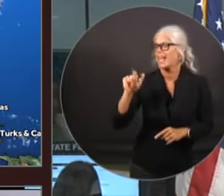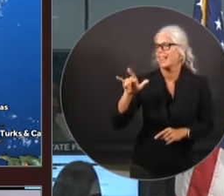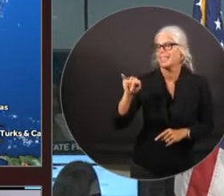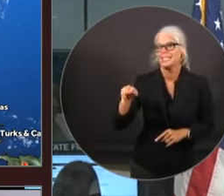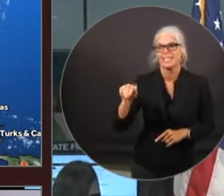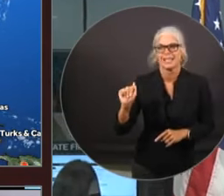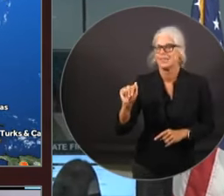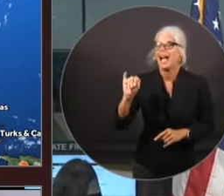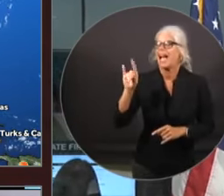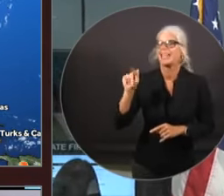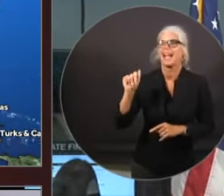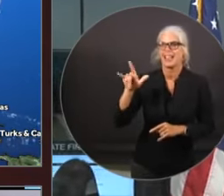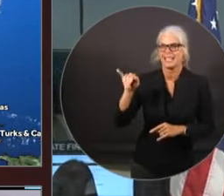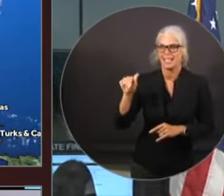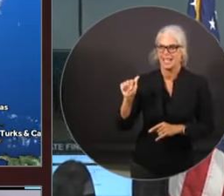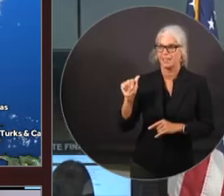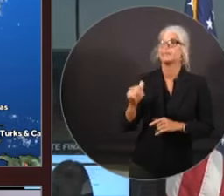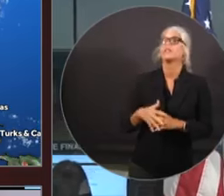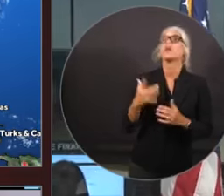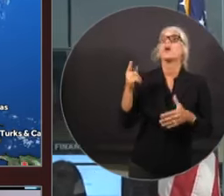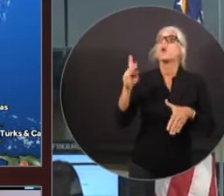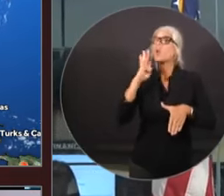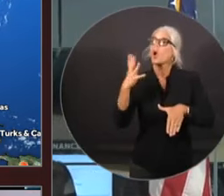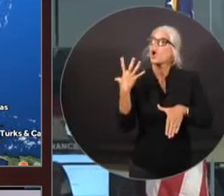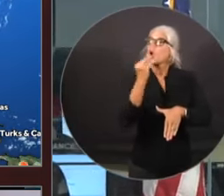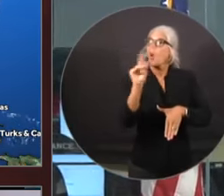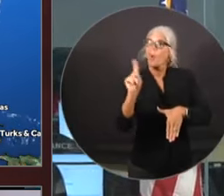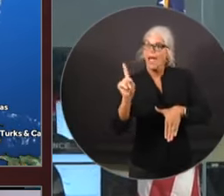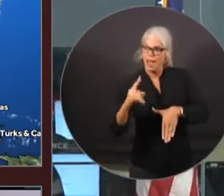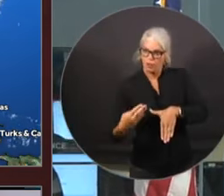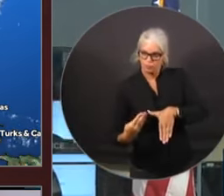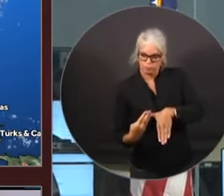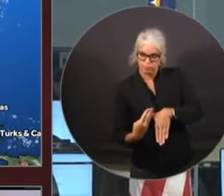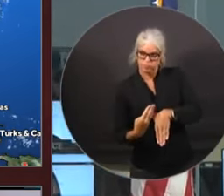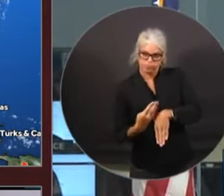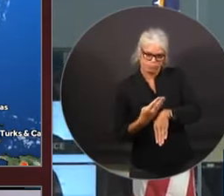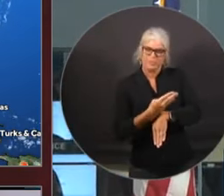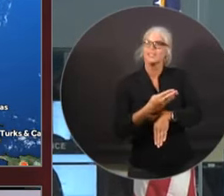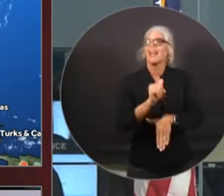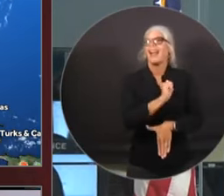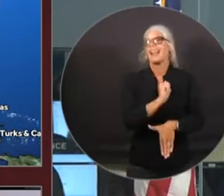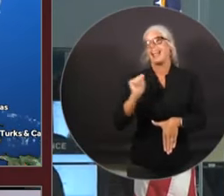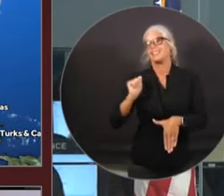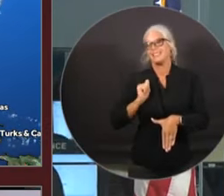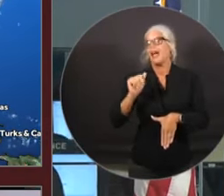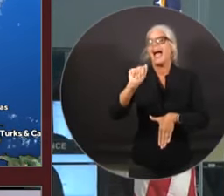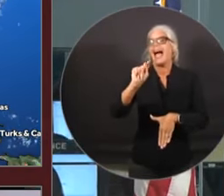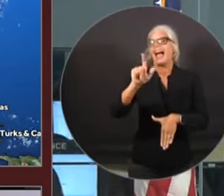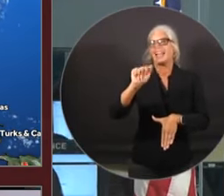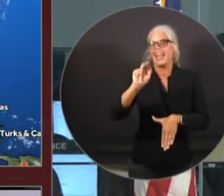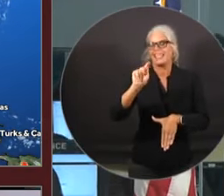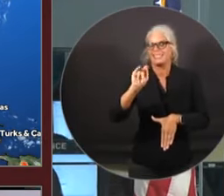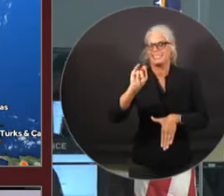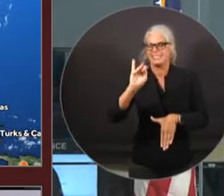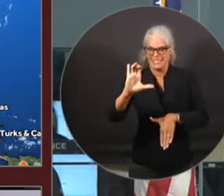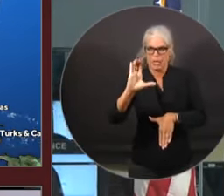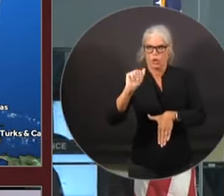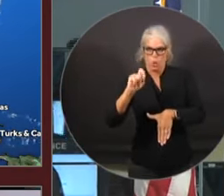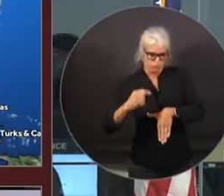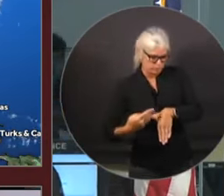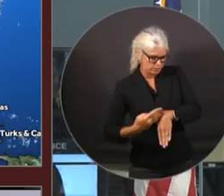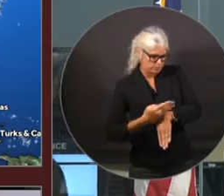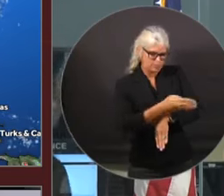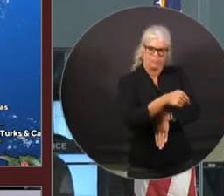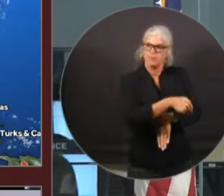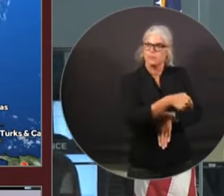towards the Atlantic coast. Now, right now, the most likely scenario is it dumps even more